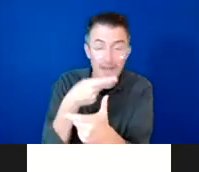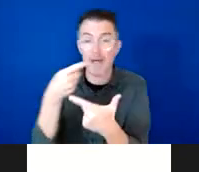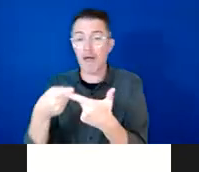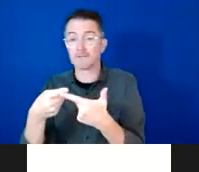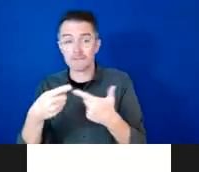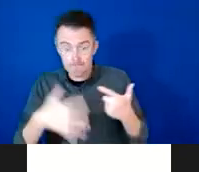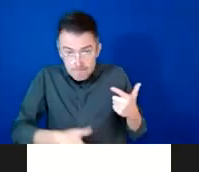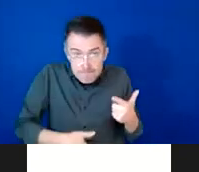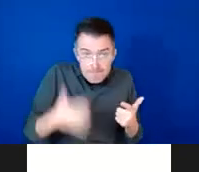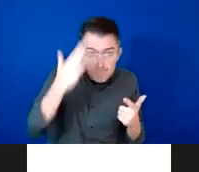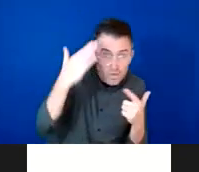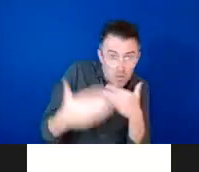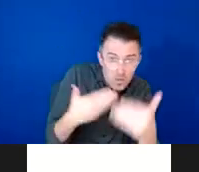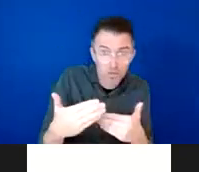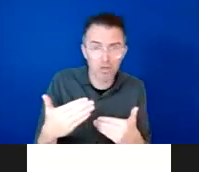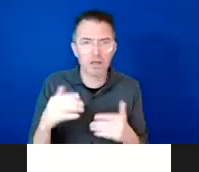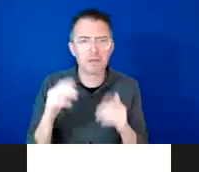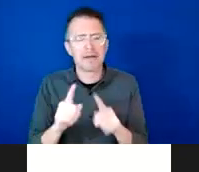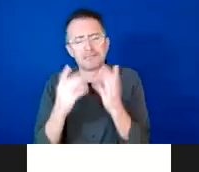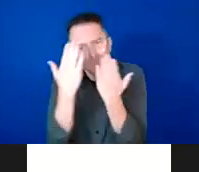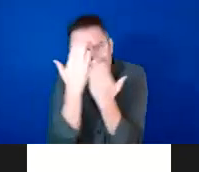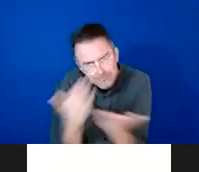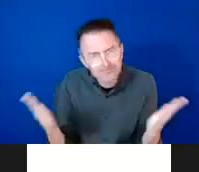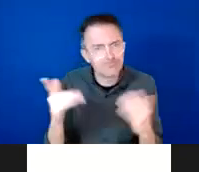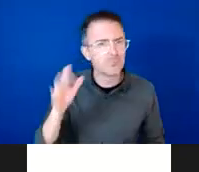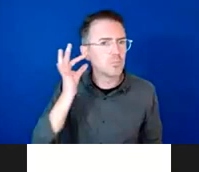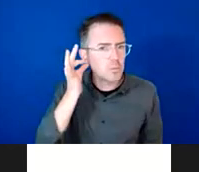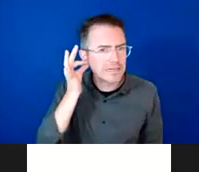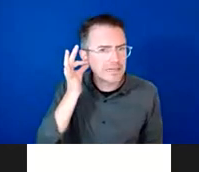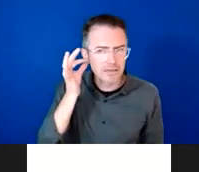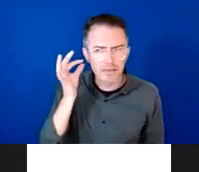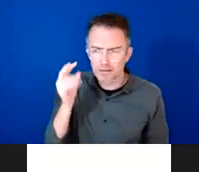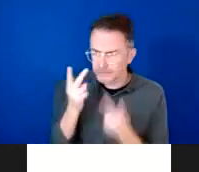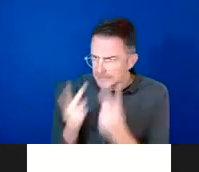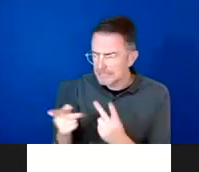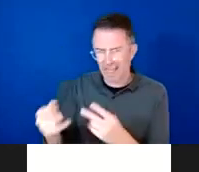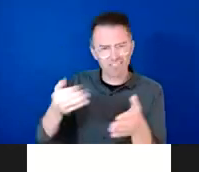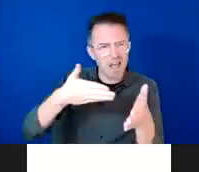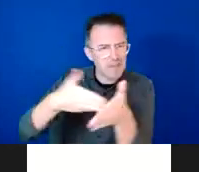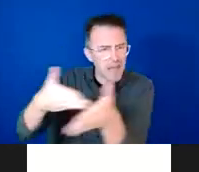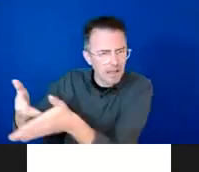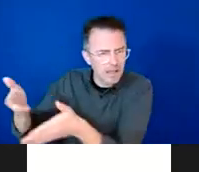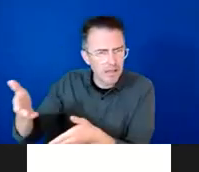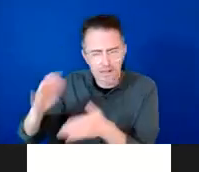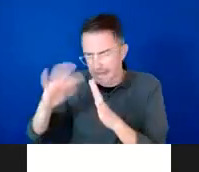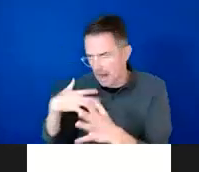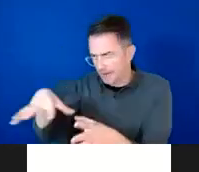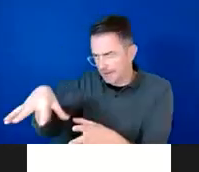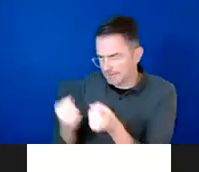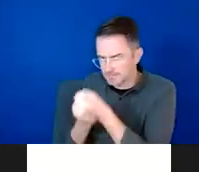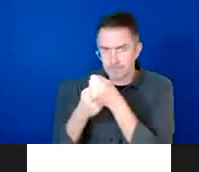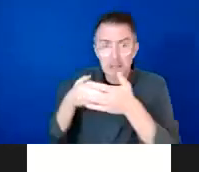barriers that are barriers faced by women and youth or do they just reinforce